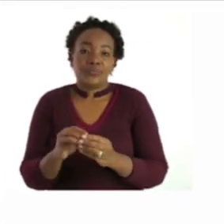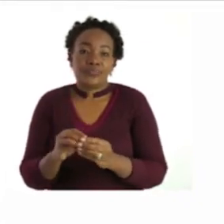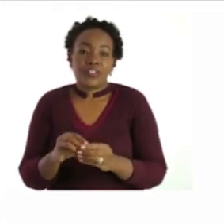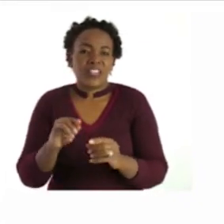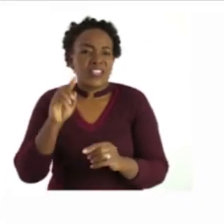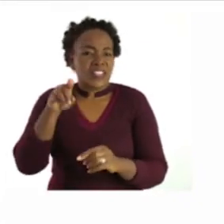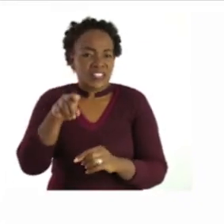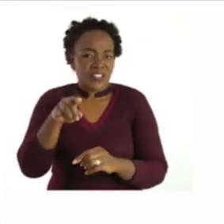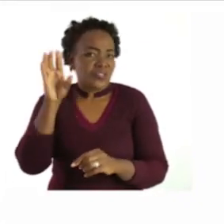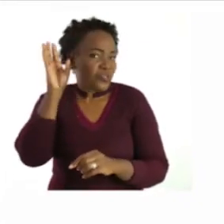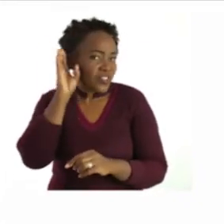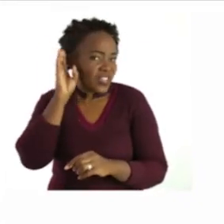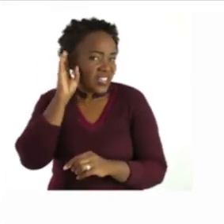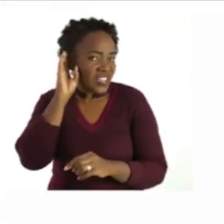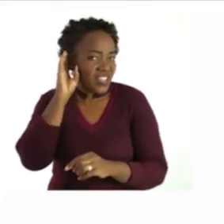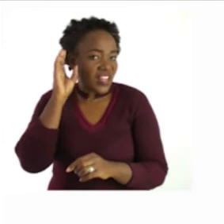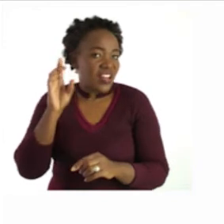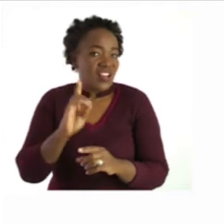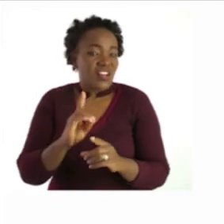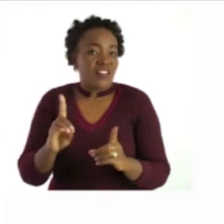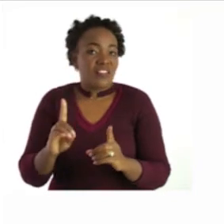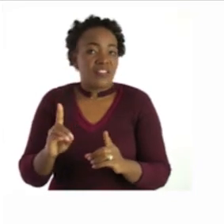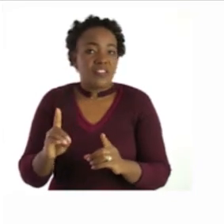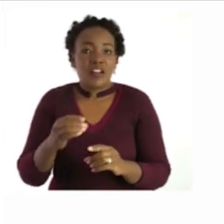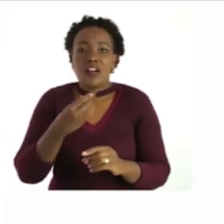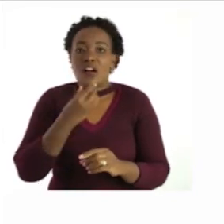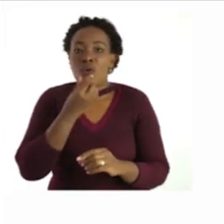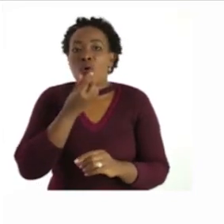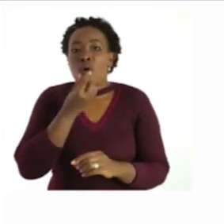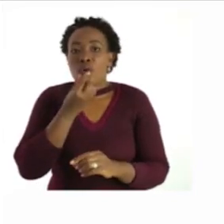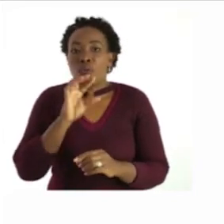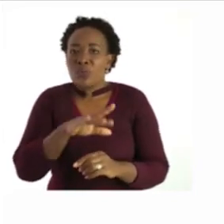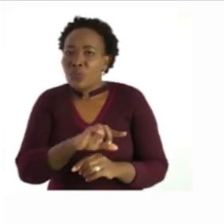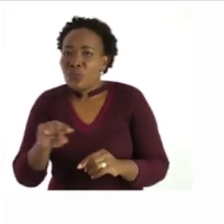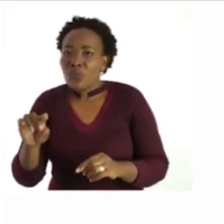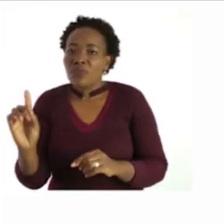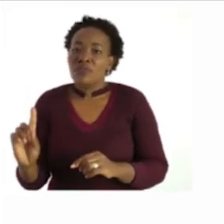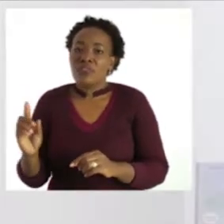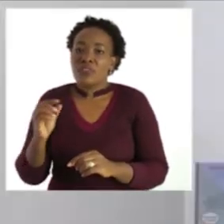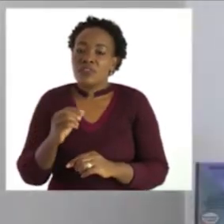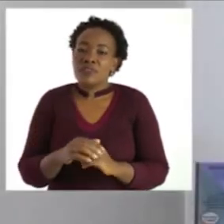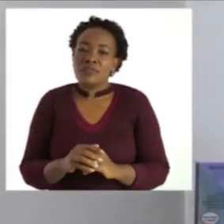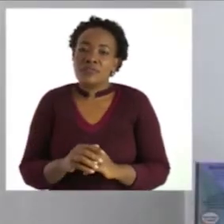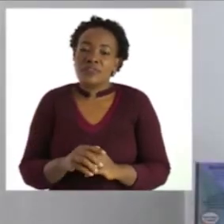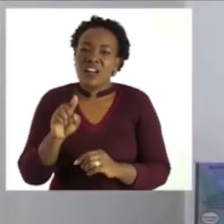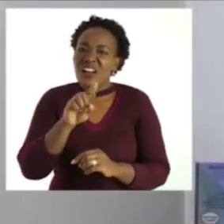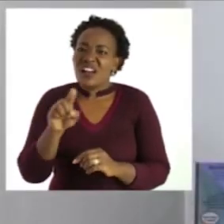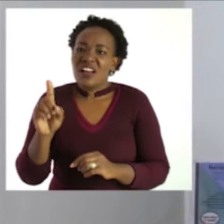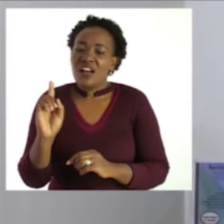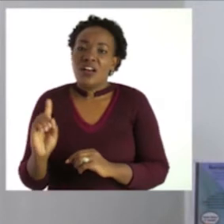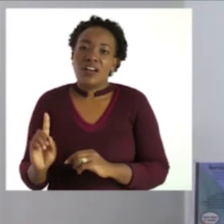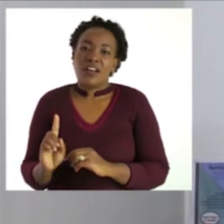did you hear the coach dash the whistle what is the answer